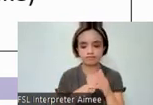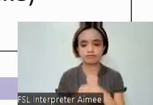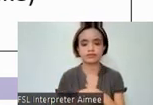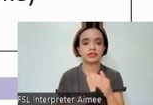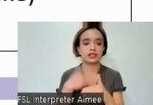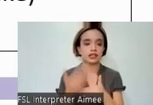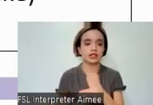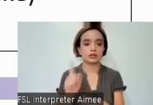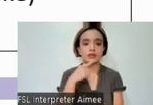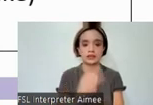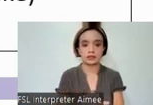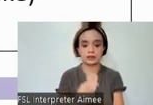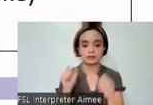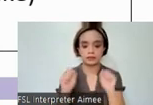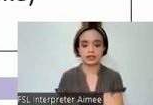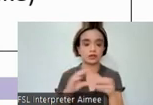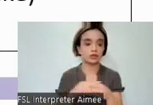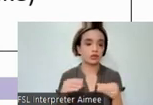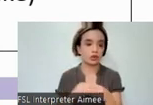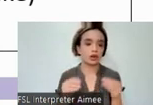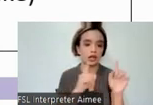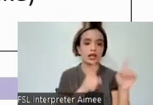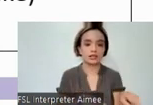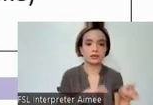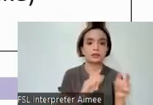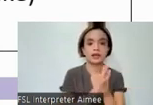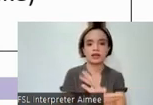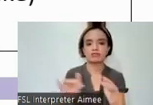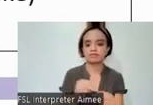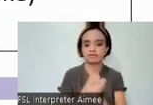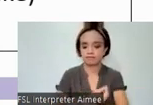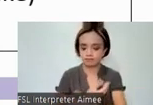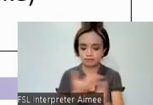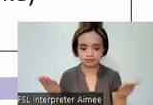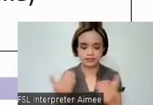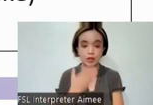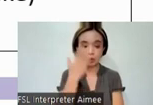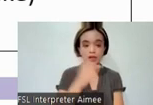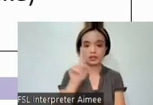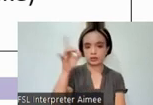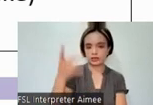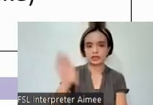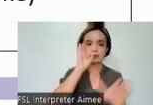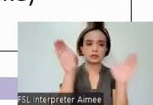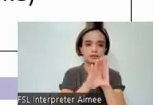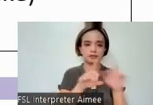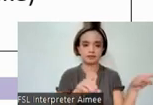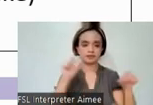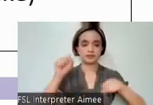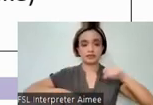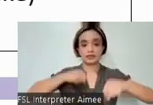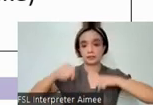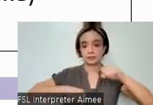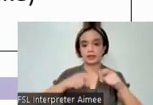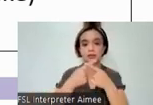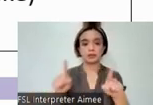mere mention of the bike in the story makes the answer sort of a giveaway, since only one image shows a bike. However, the